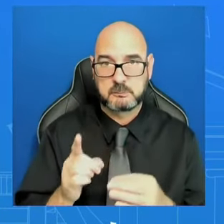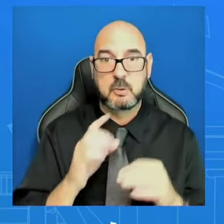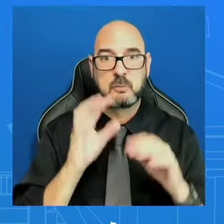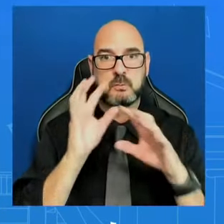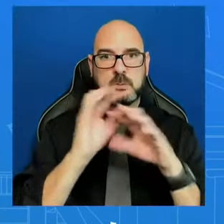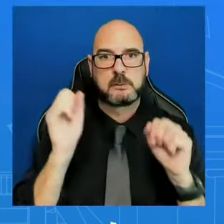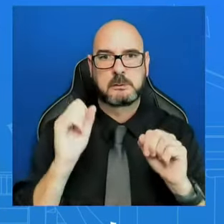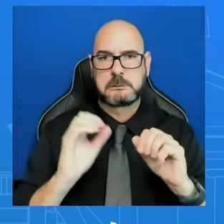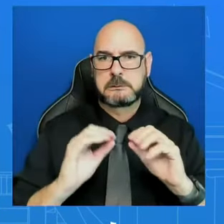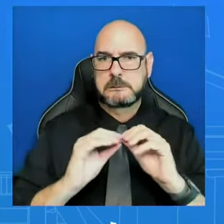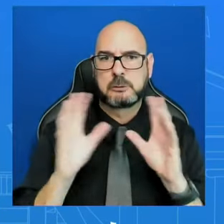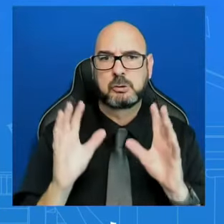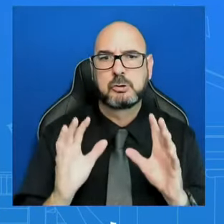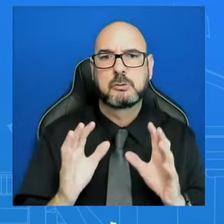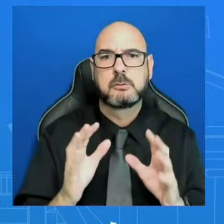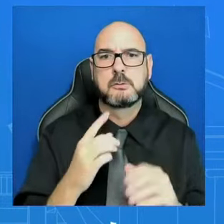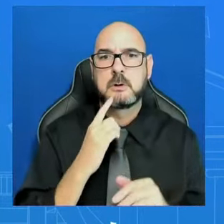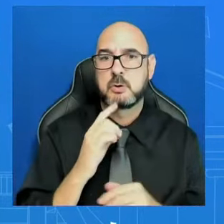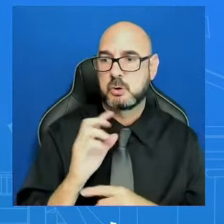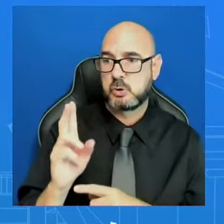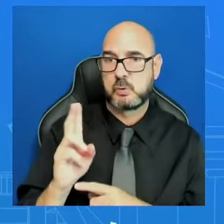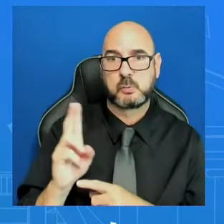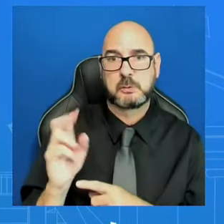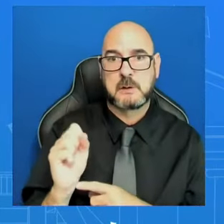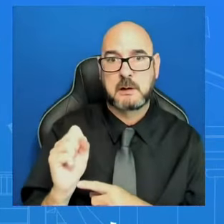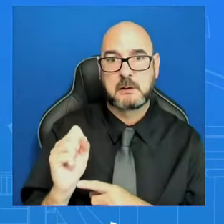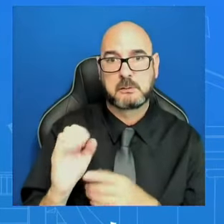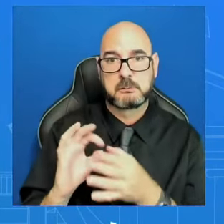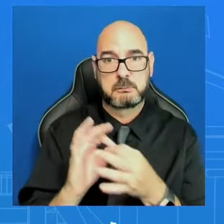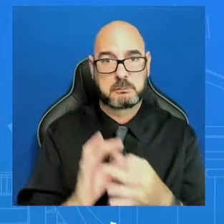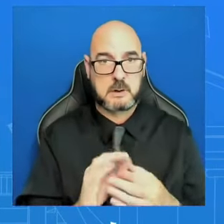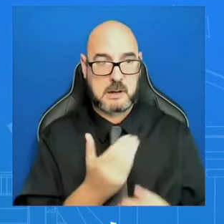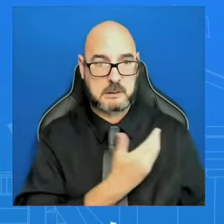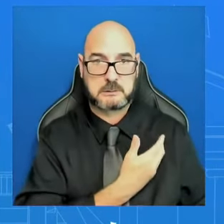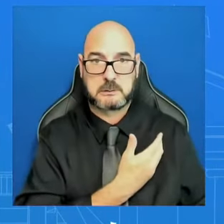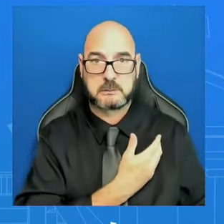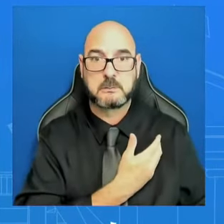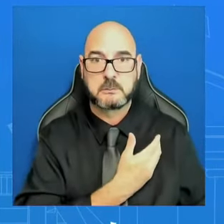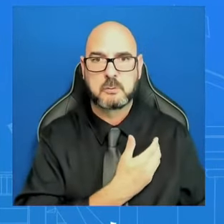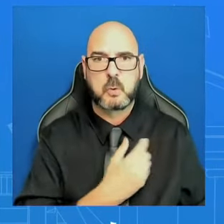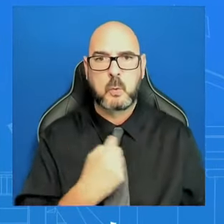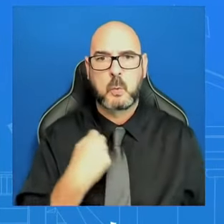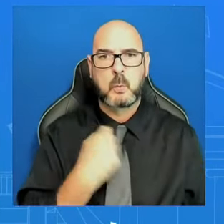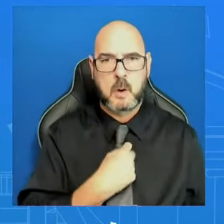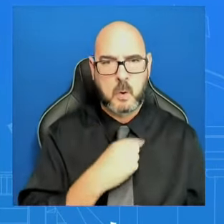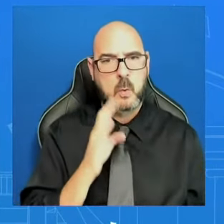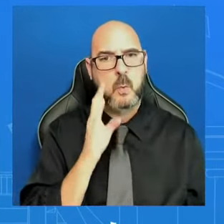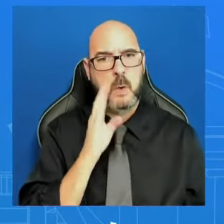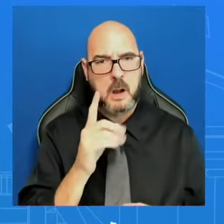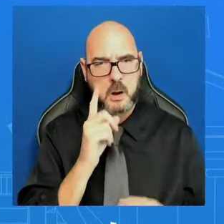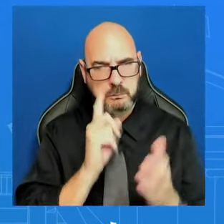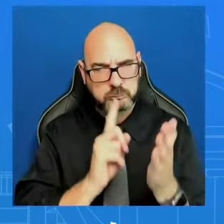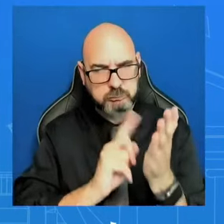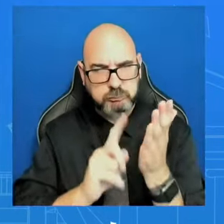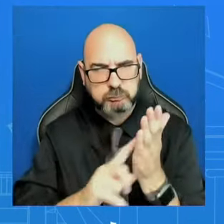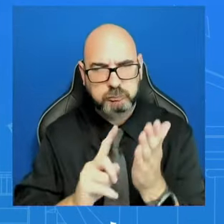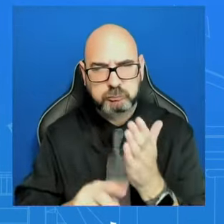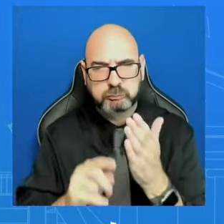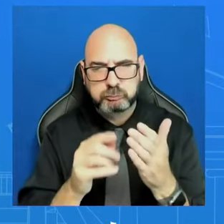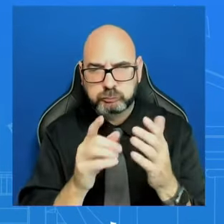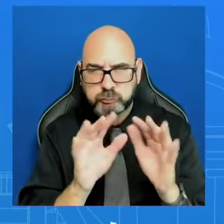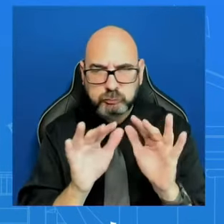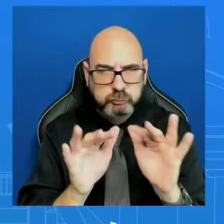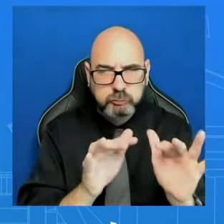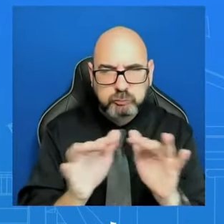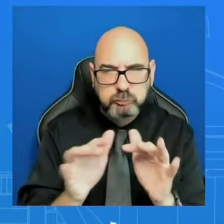policy with respect to Gaza will be determined by our assessment of Israel's immediate action, could you decode that for us?